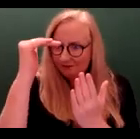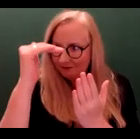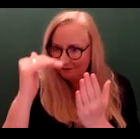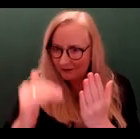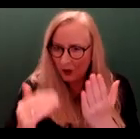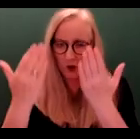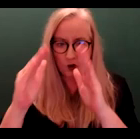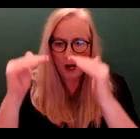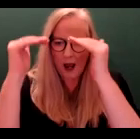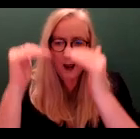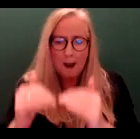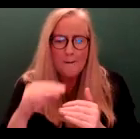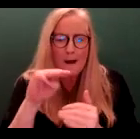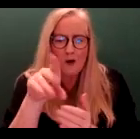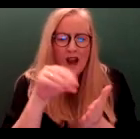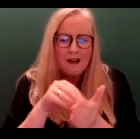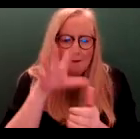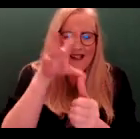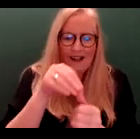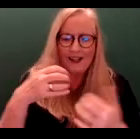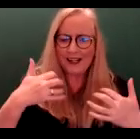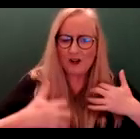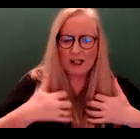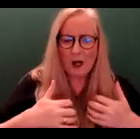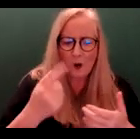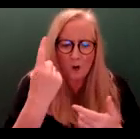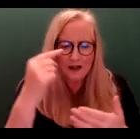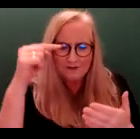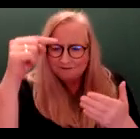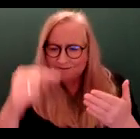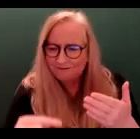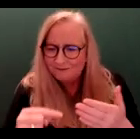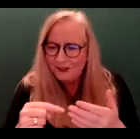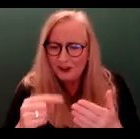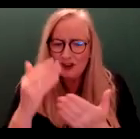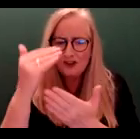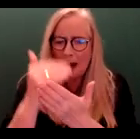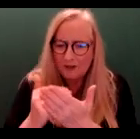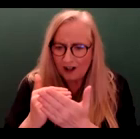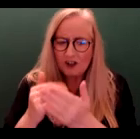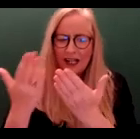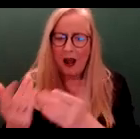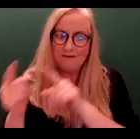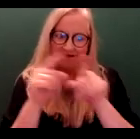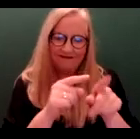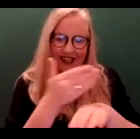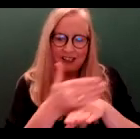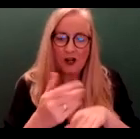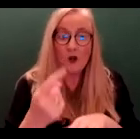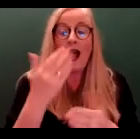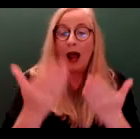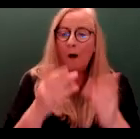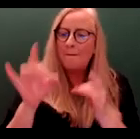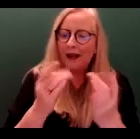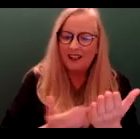and you might have particular interest in a particular chapter. So let's get started. To make a submission,